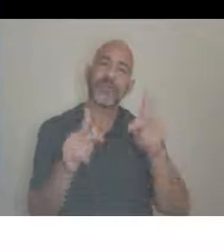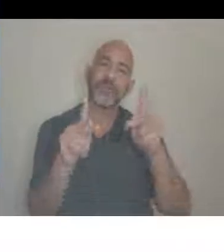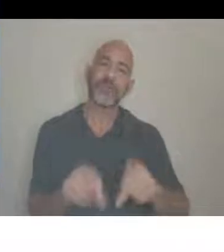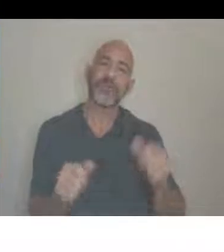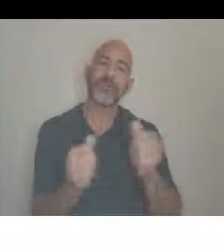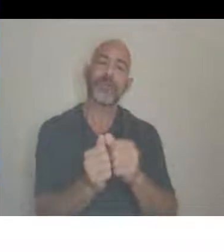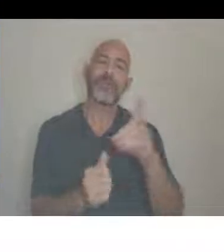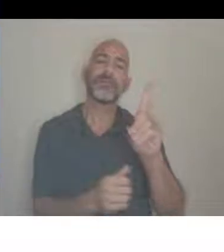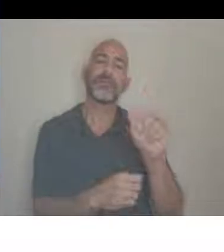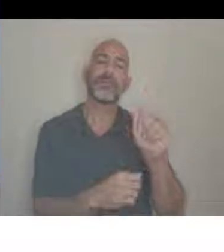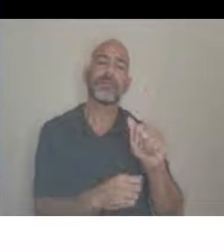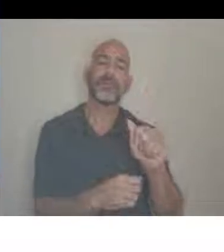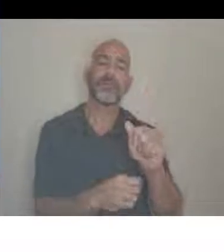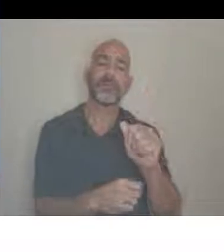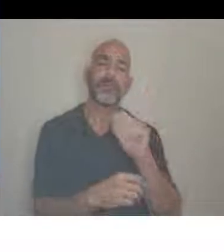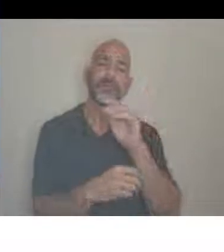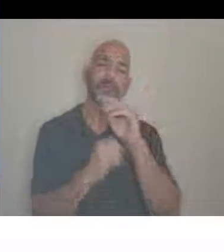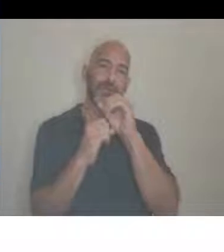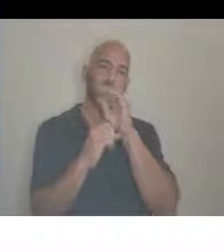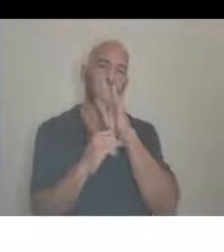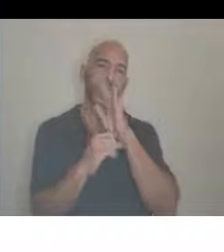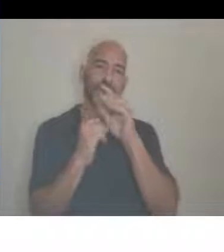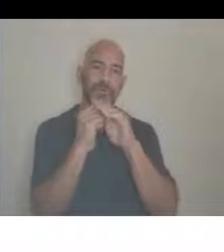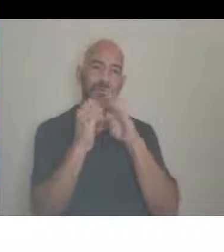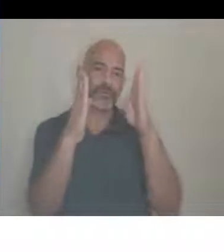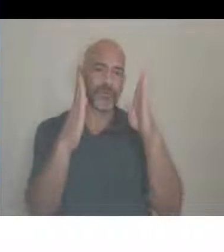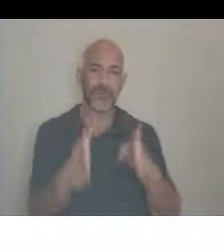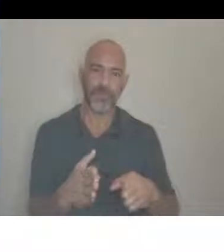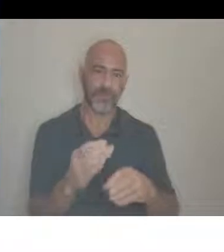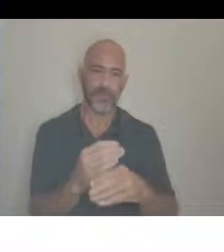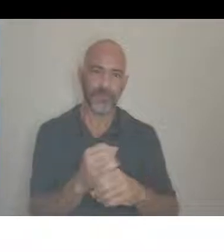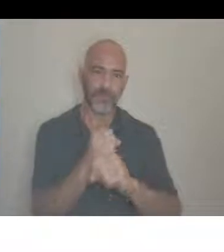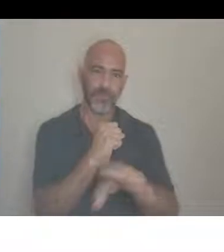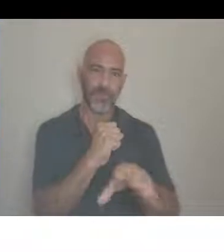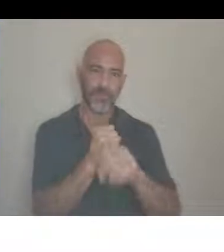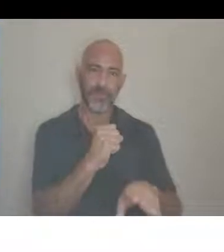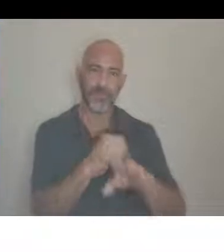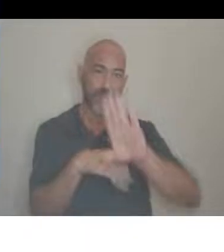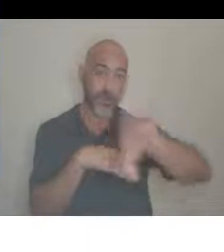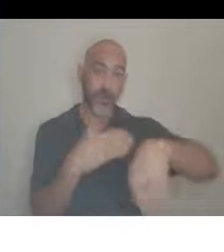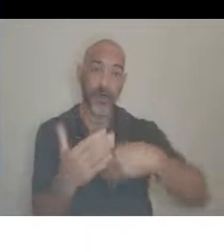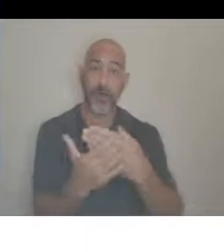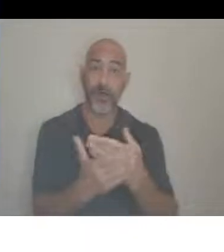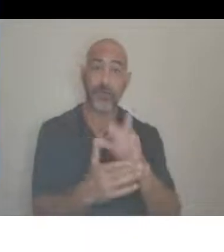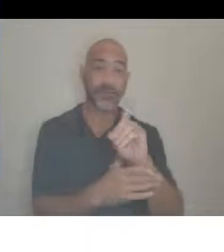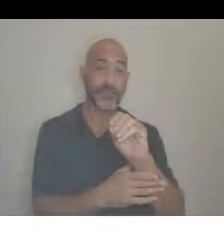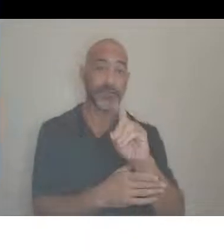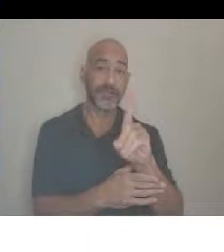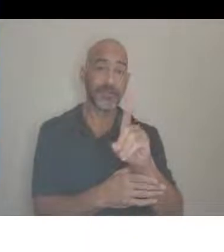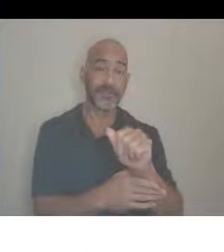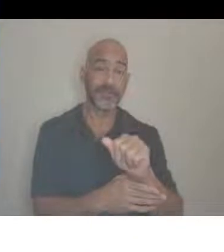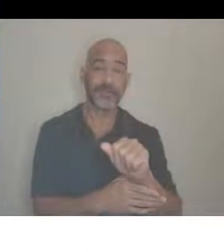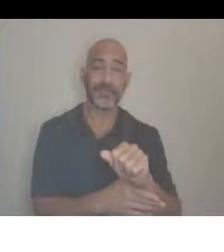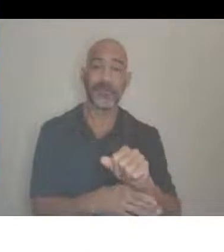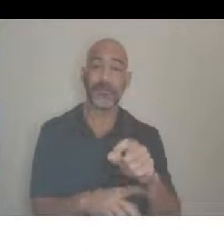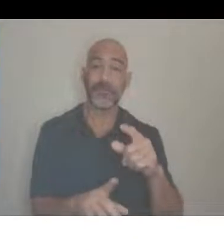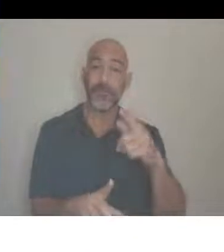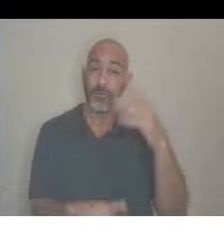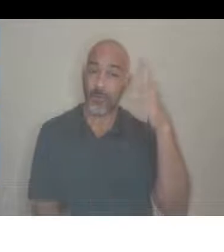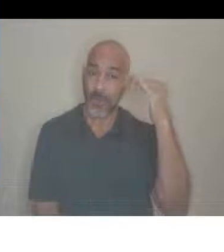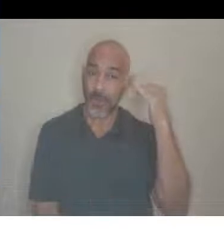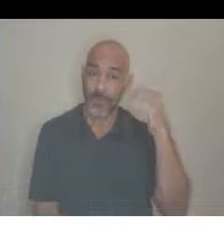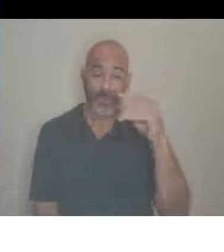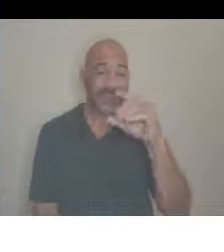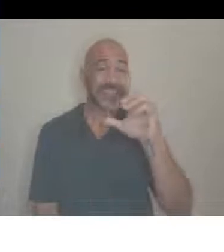because there is no one. This is people with disabilities. We have a definition